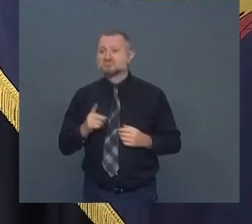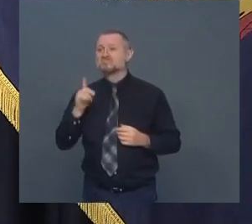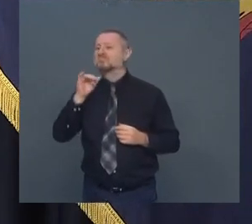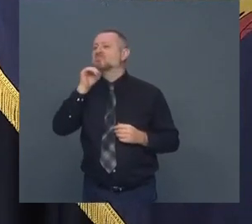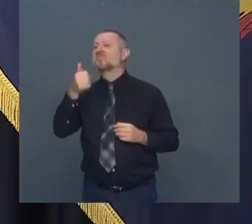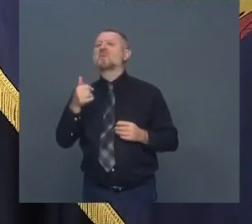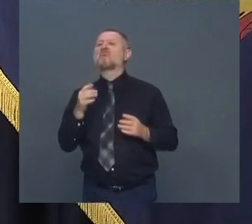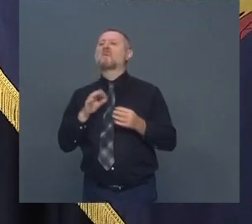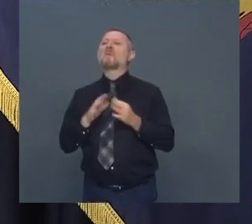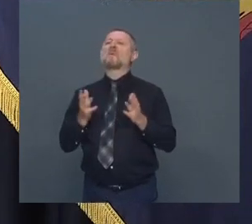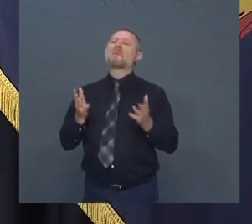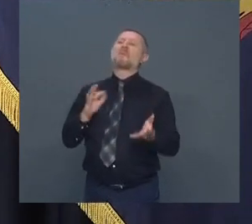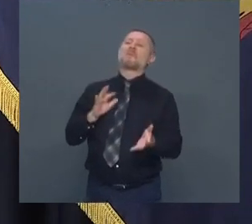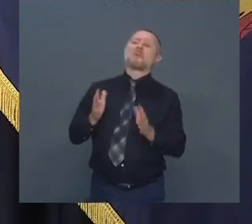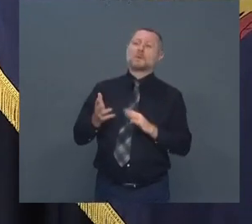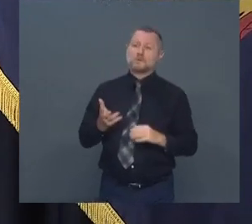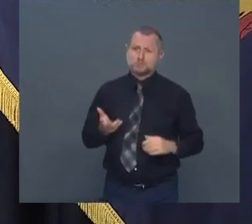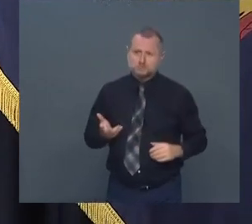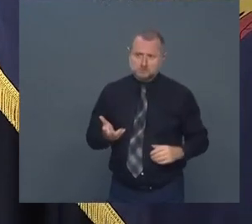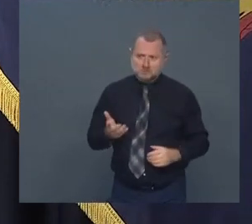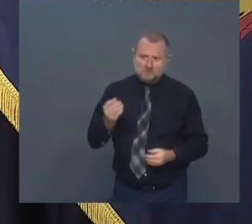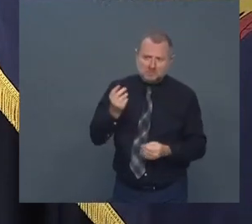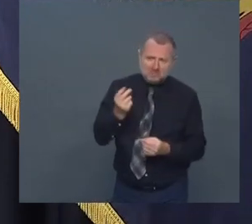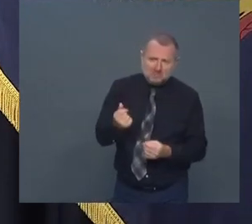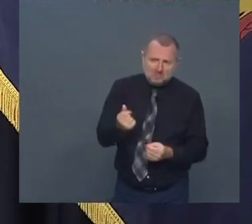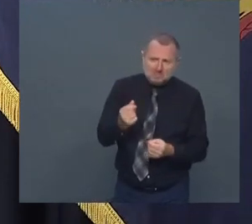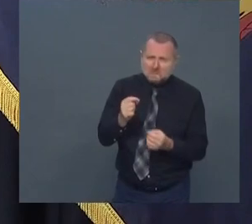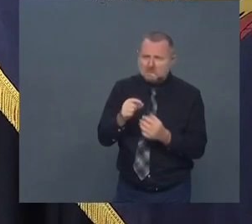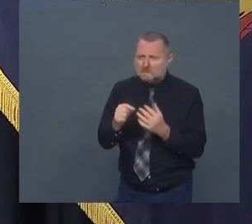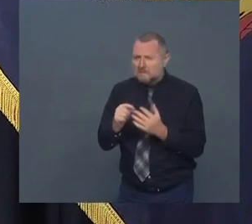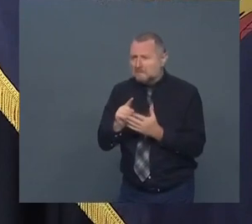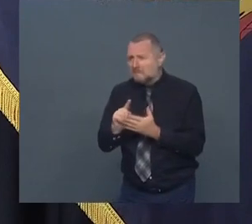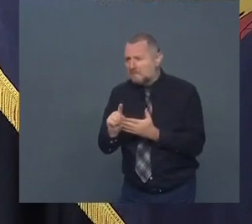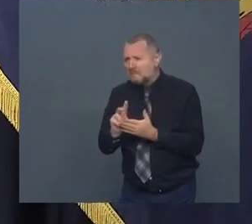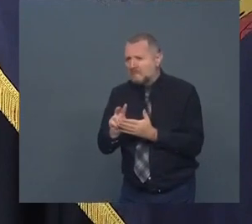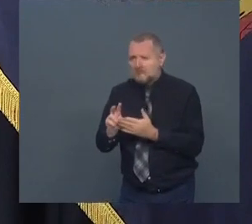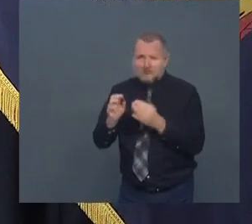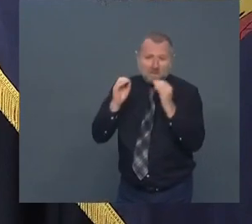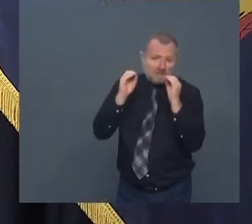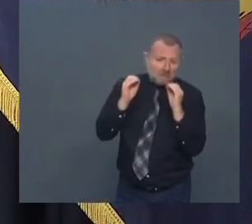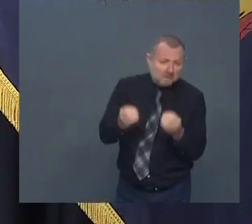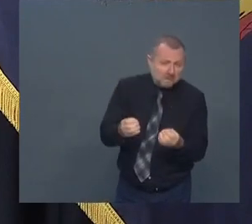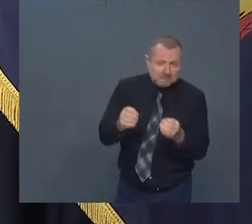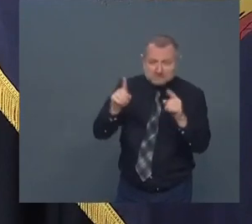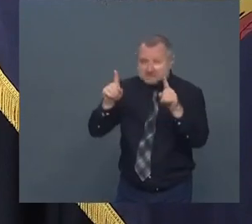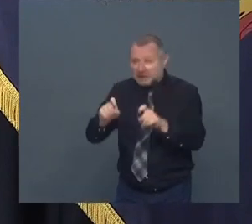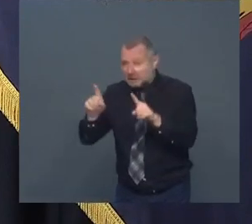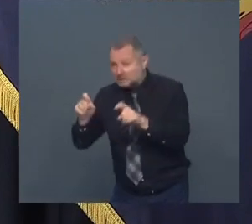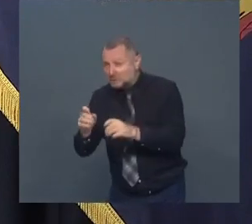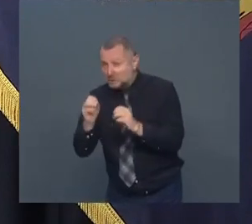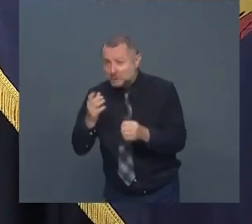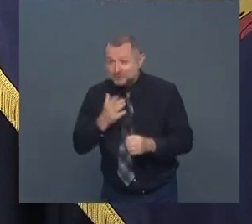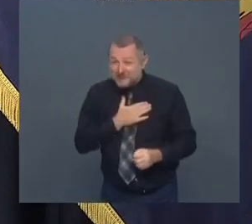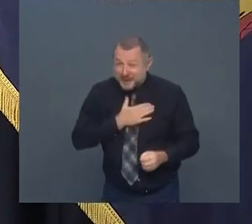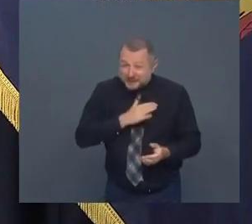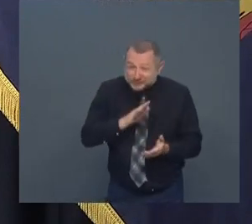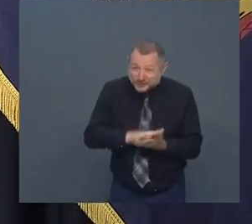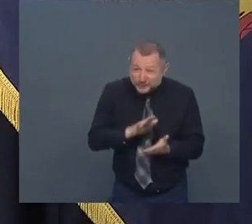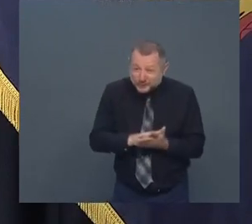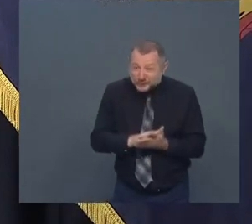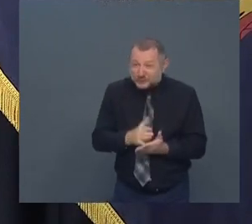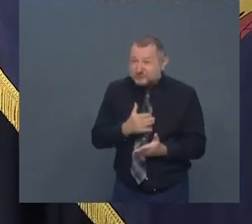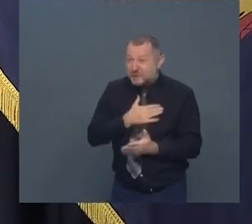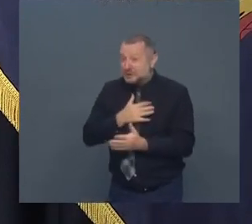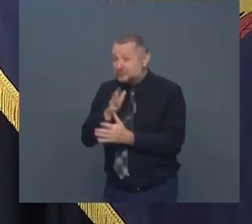two weeks and you're doing no testing in my school and I have my grandmother living here and my kid is coming